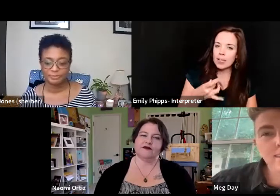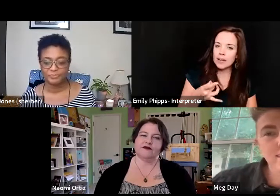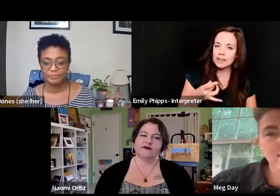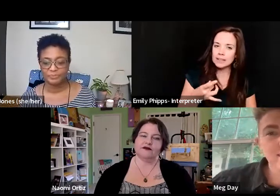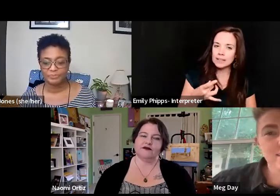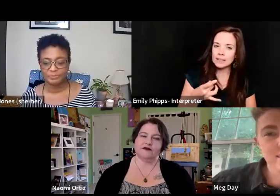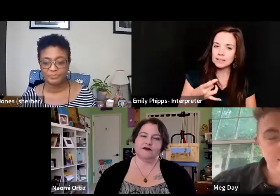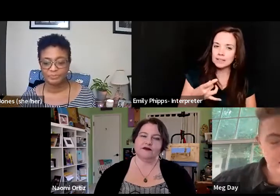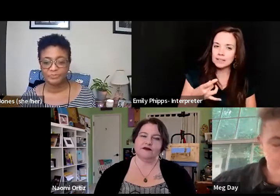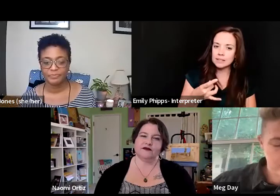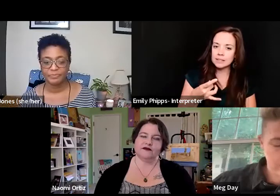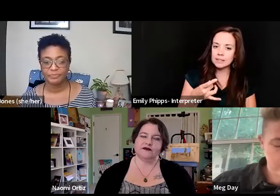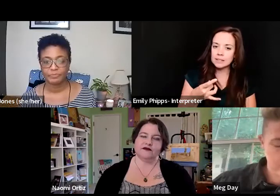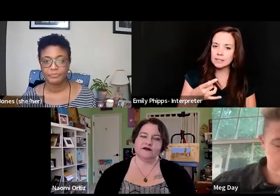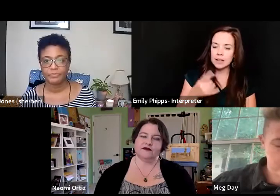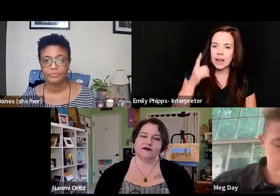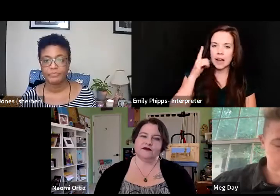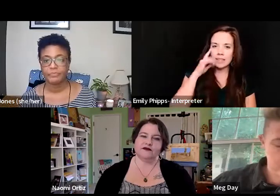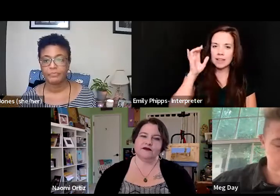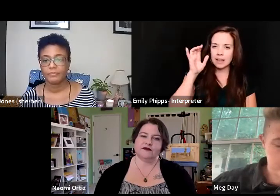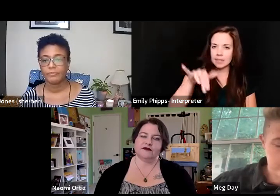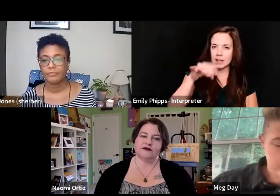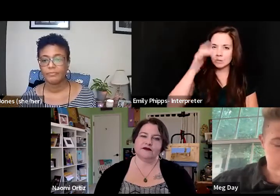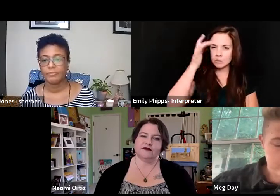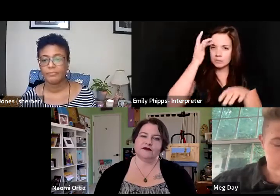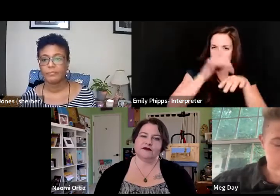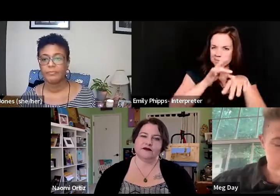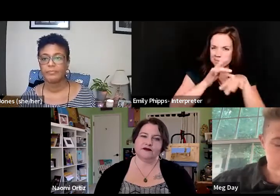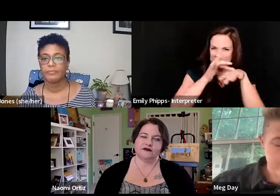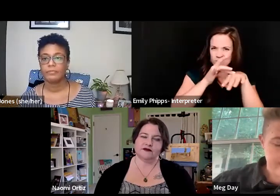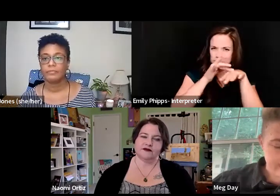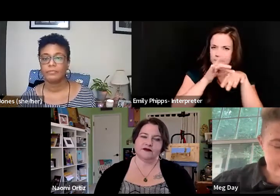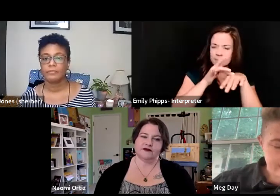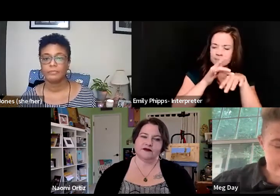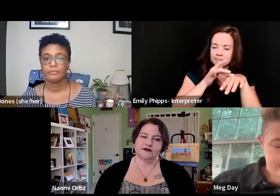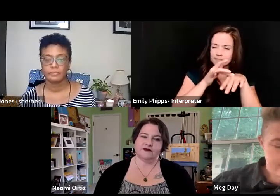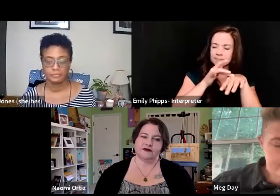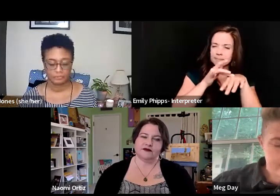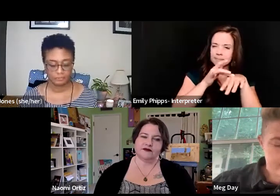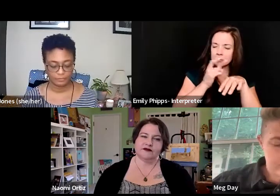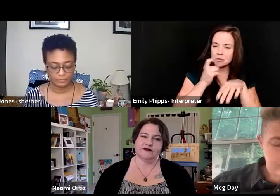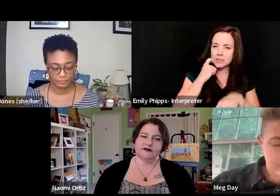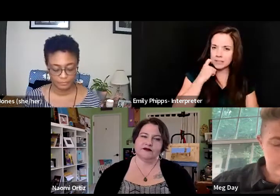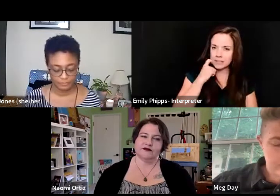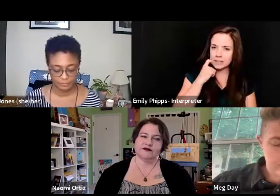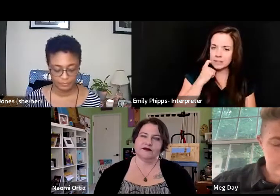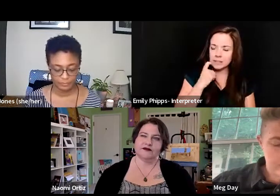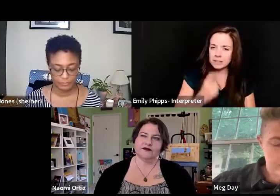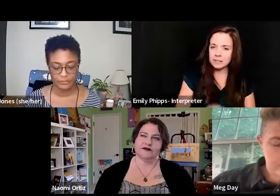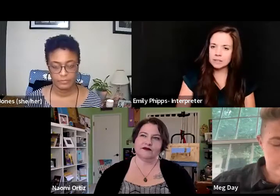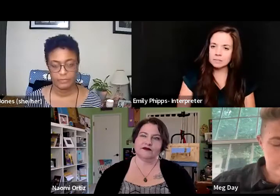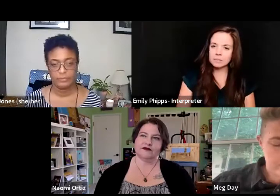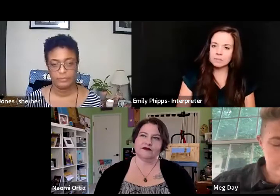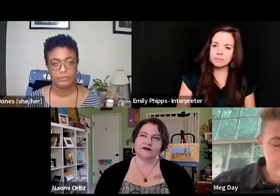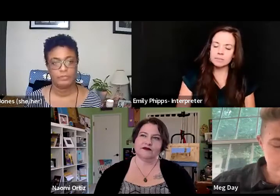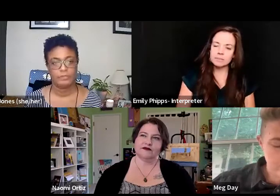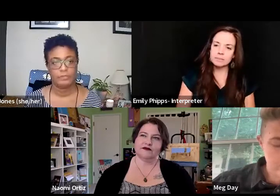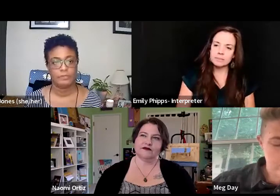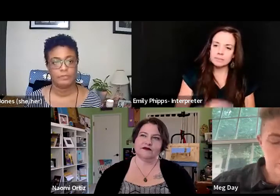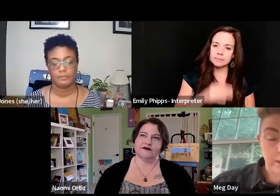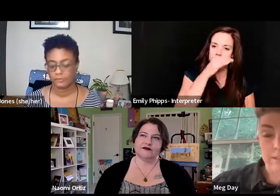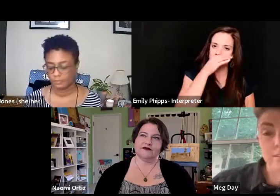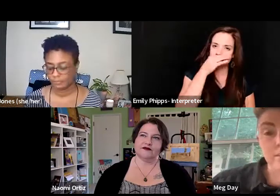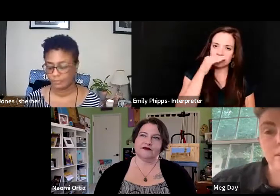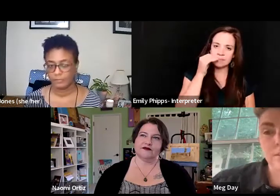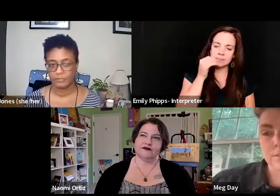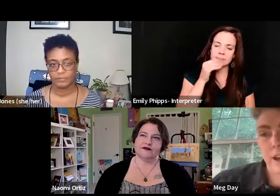I think that that's the thing that's on my mind the most, um, lately, um, certainly